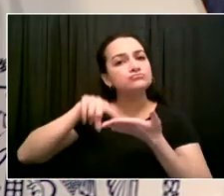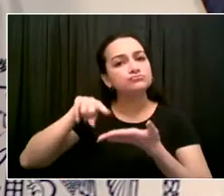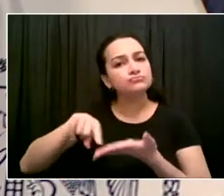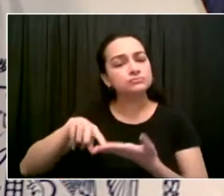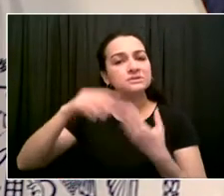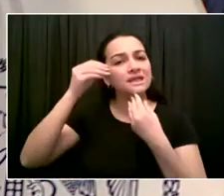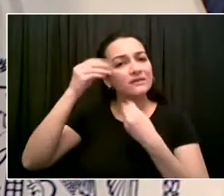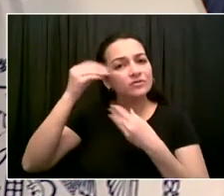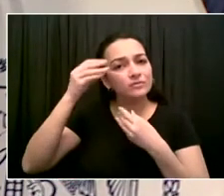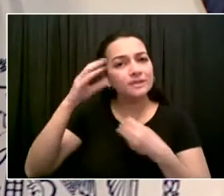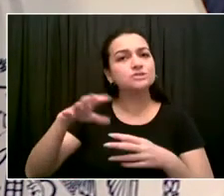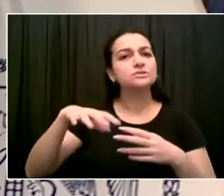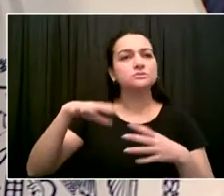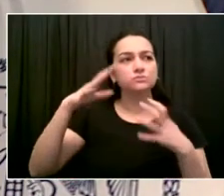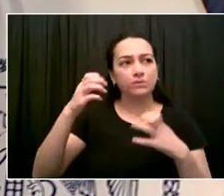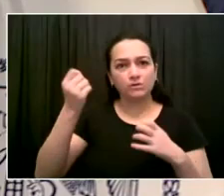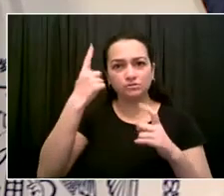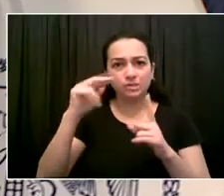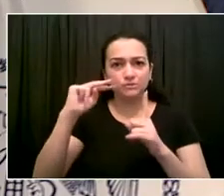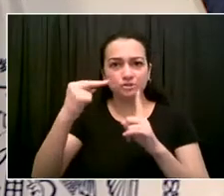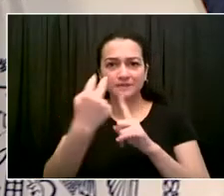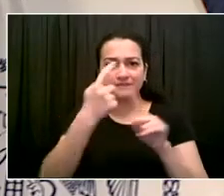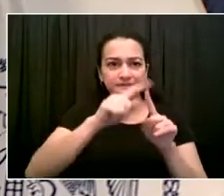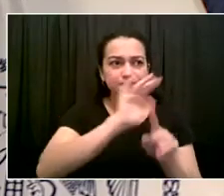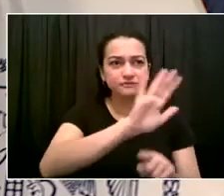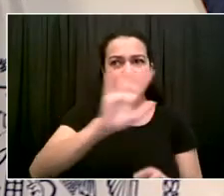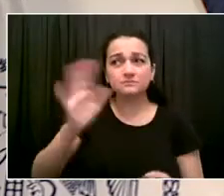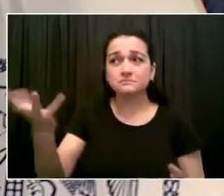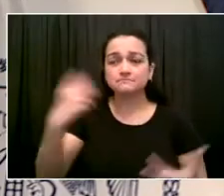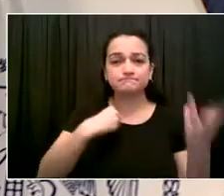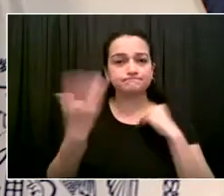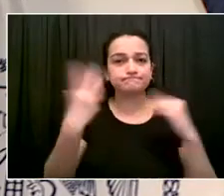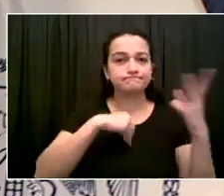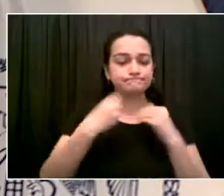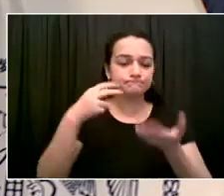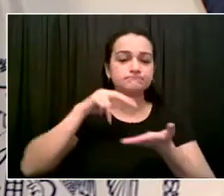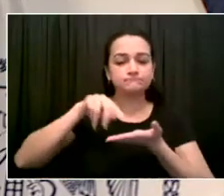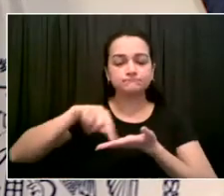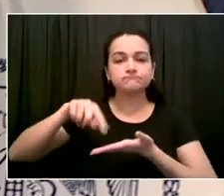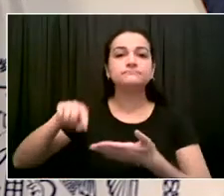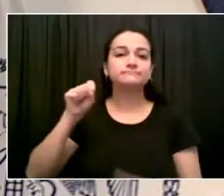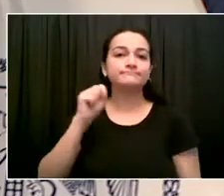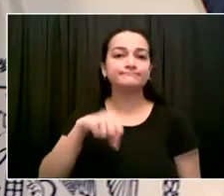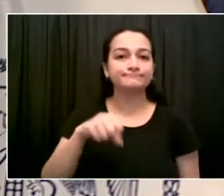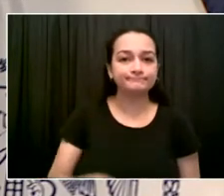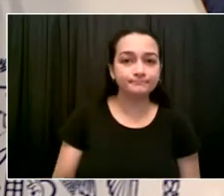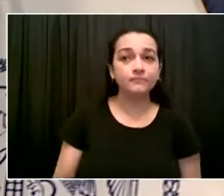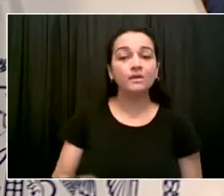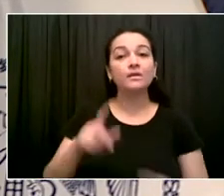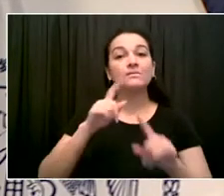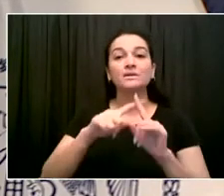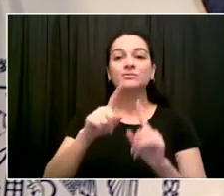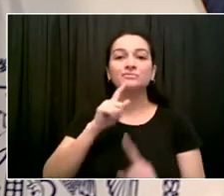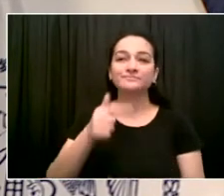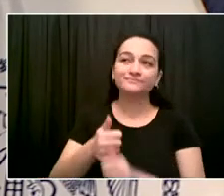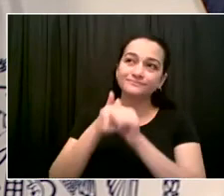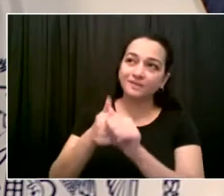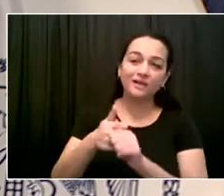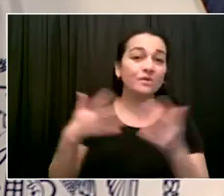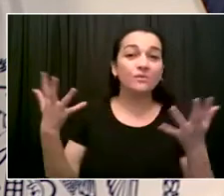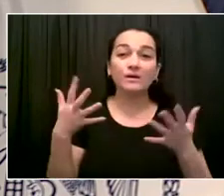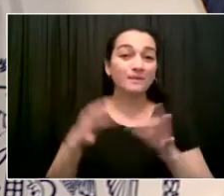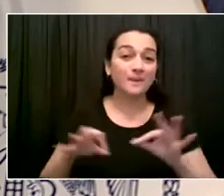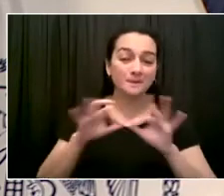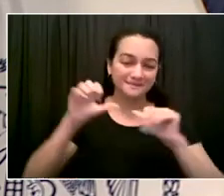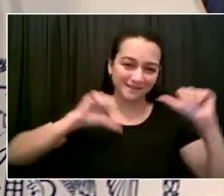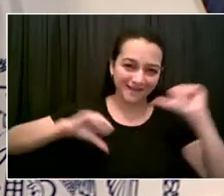the science. Go ahead, Courtney. And then on the phasing out of the percent positivity metric,